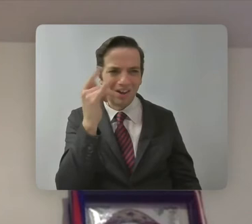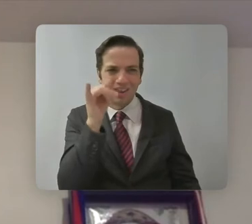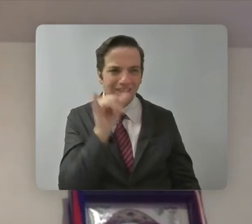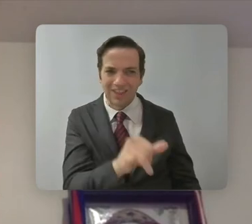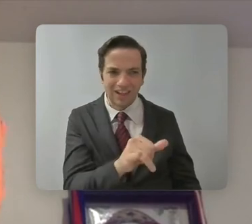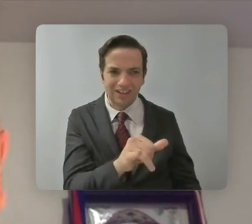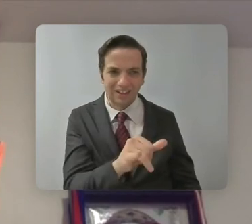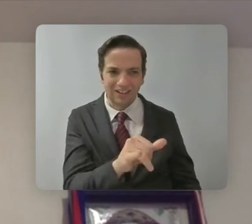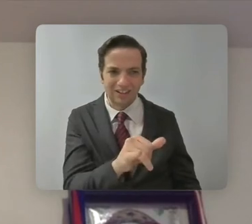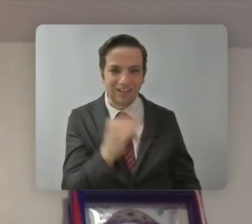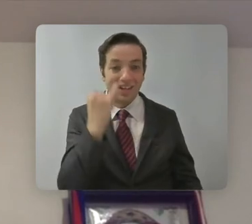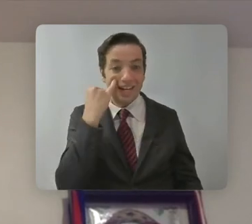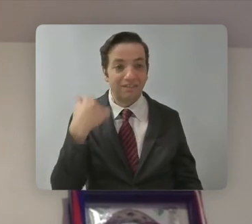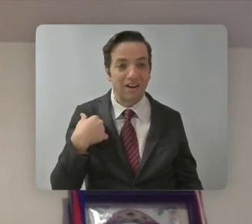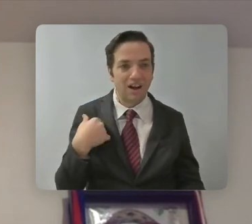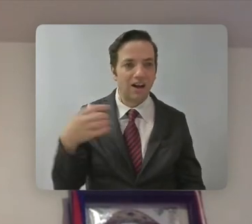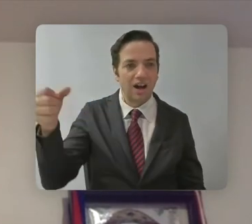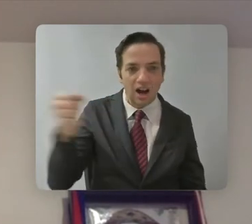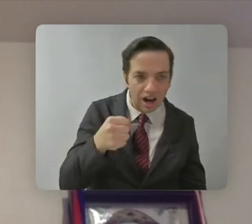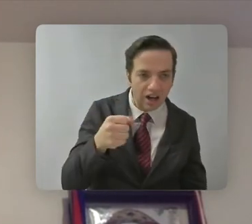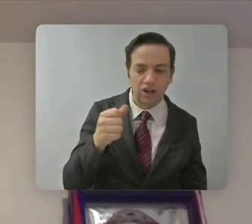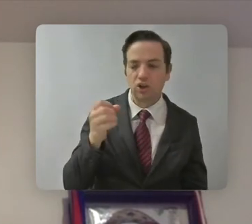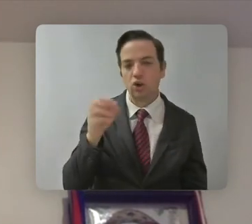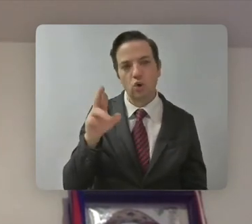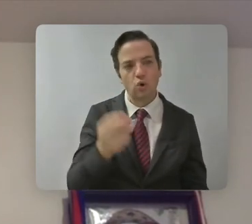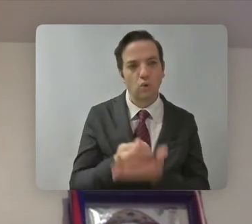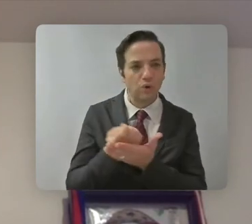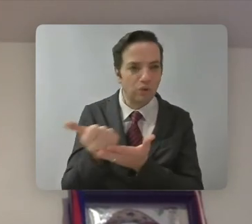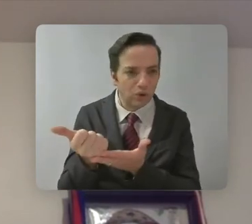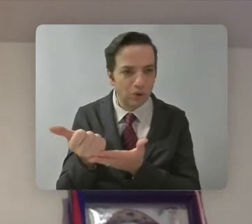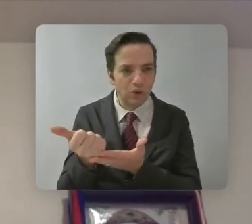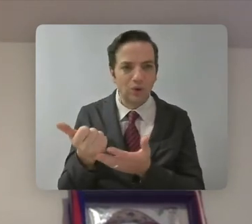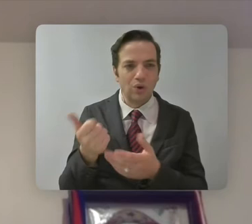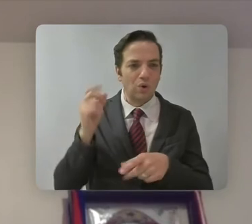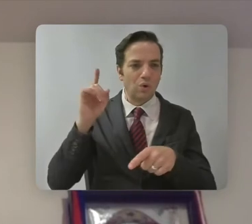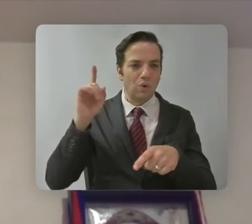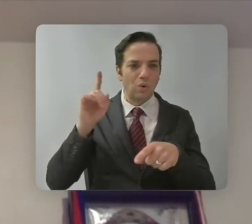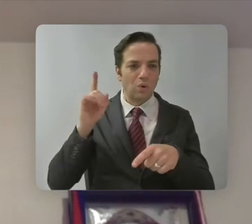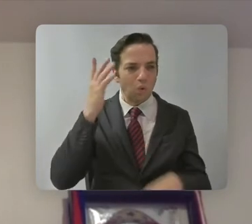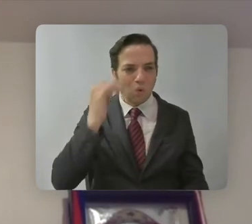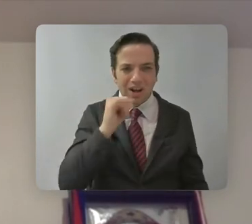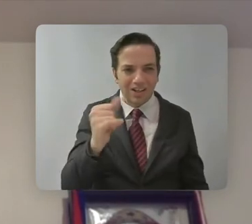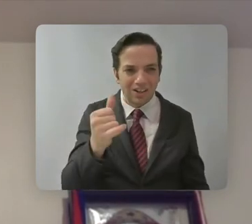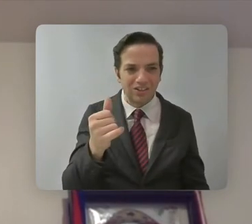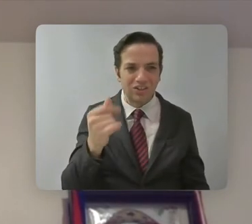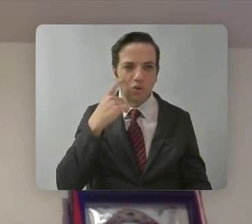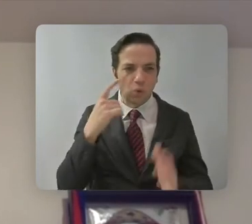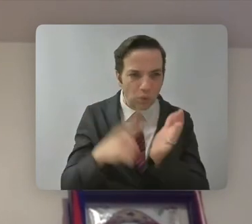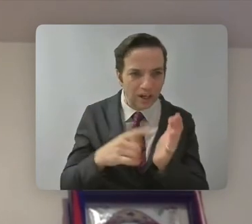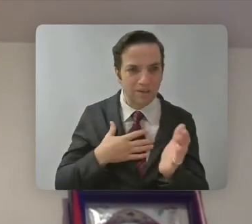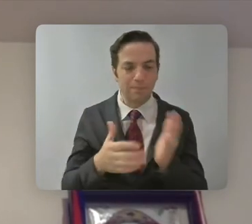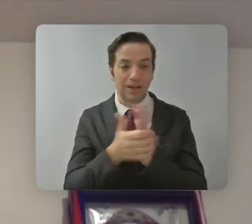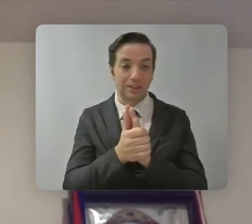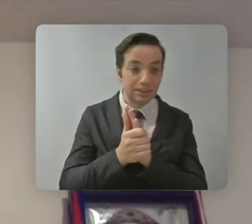how, why it can't be my talent and my ability to, to do the job that will get me the